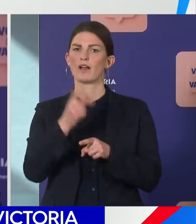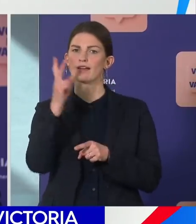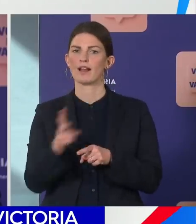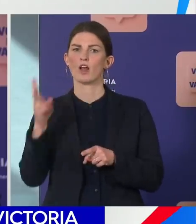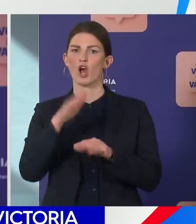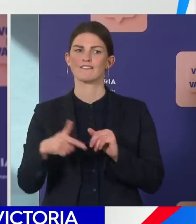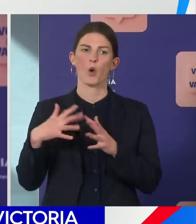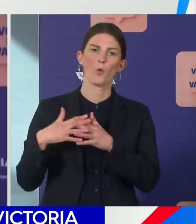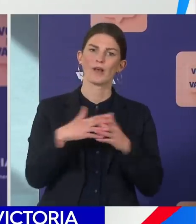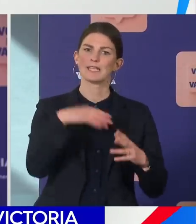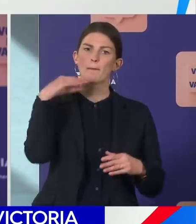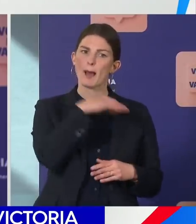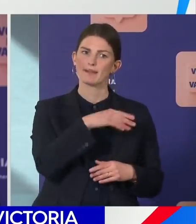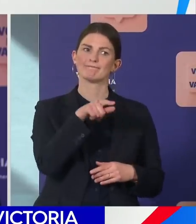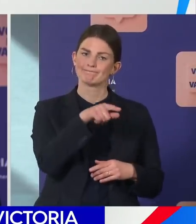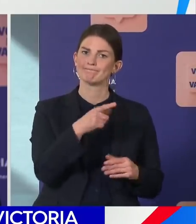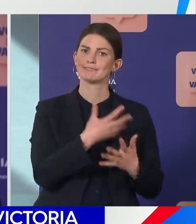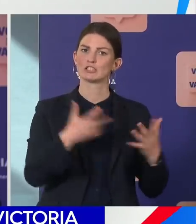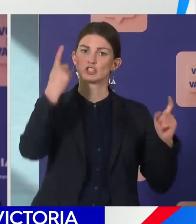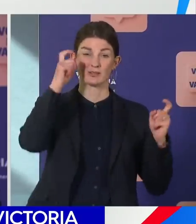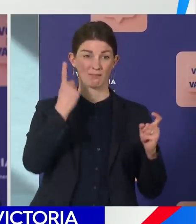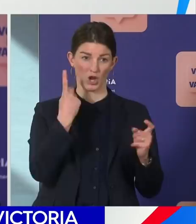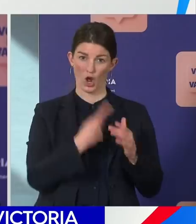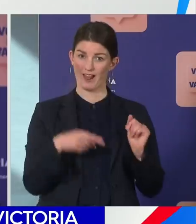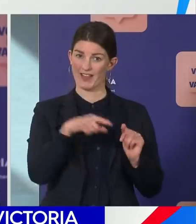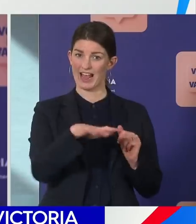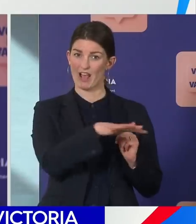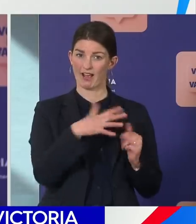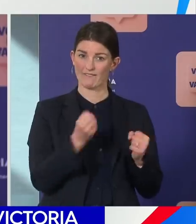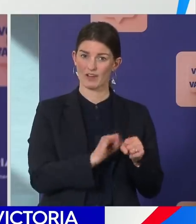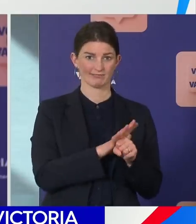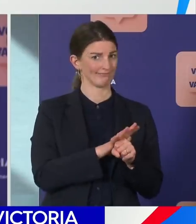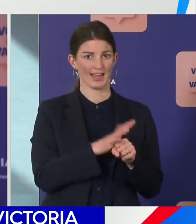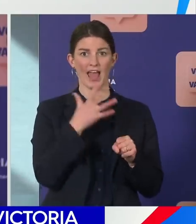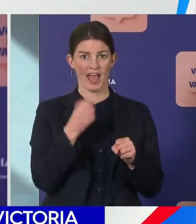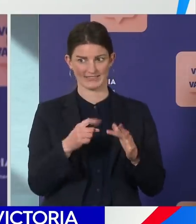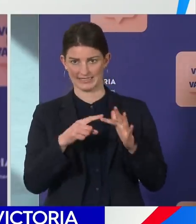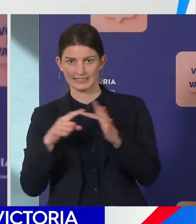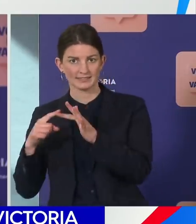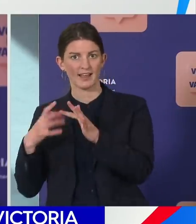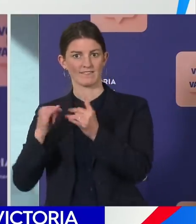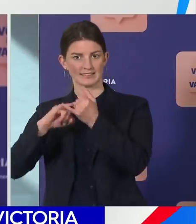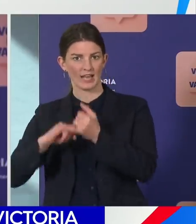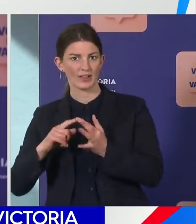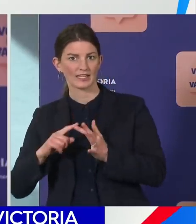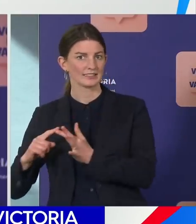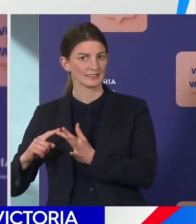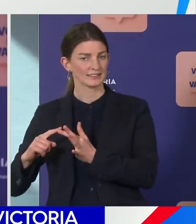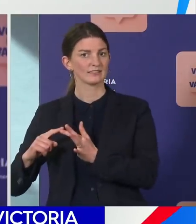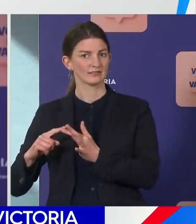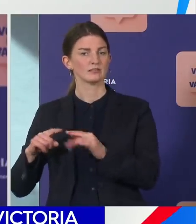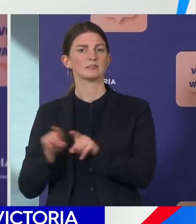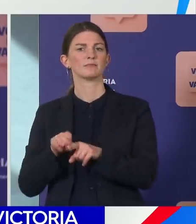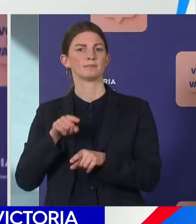to the west and north of Melbourne. We have seen cases in the east and the southeast, including in local government